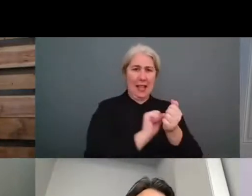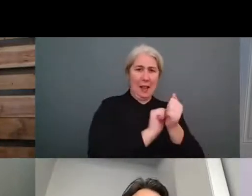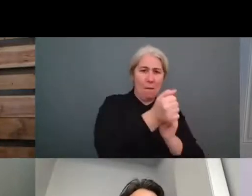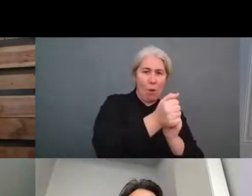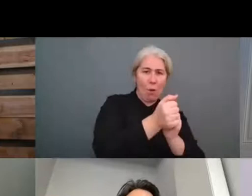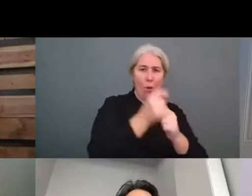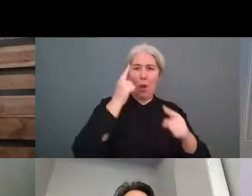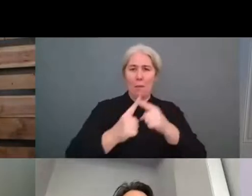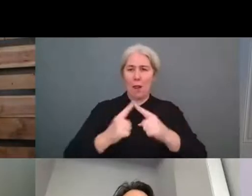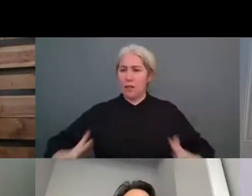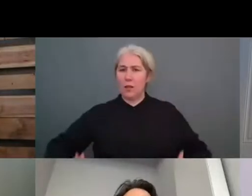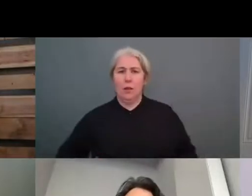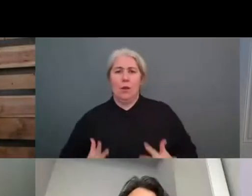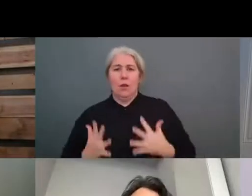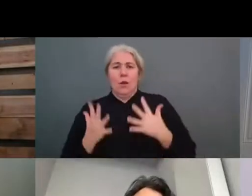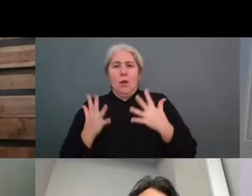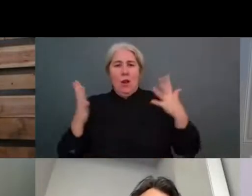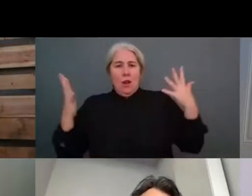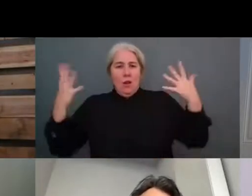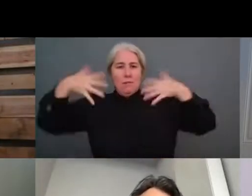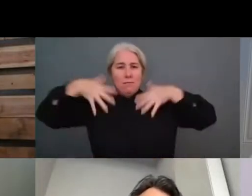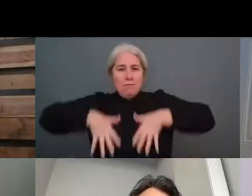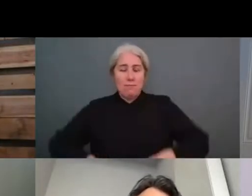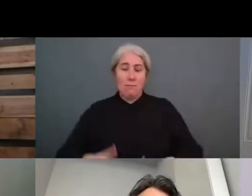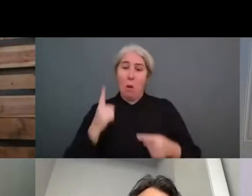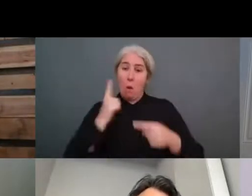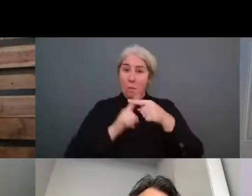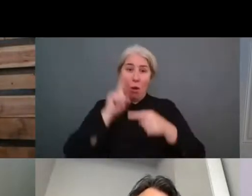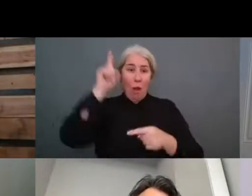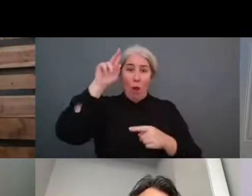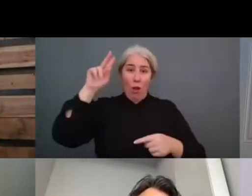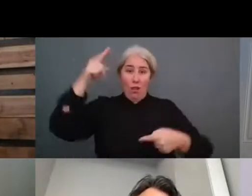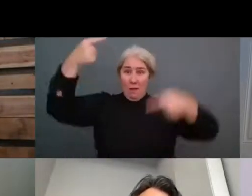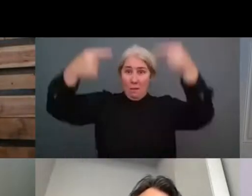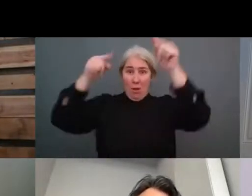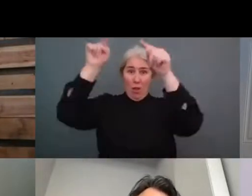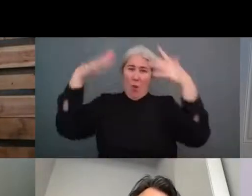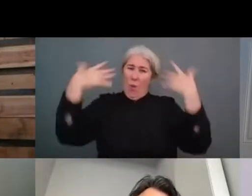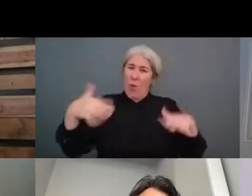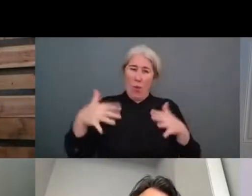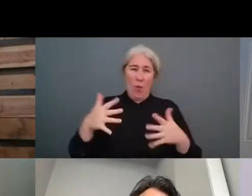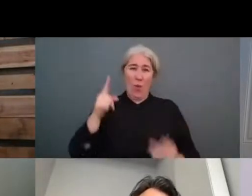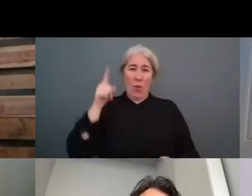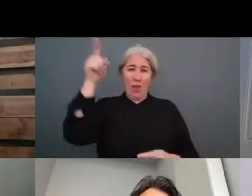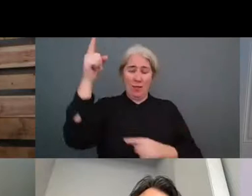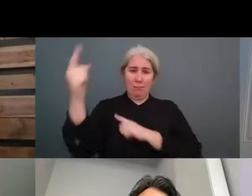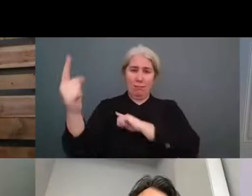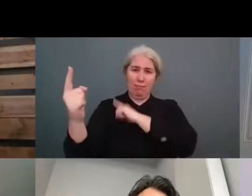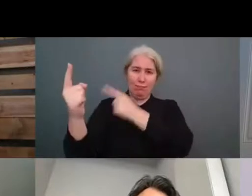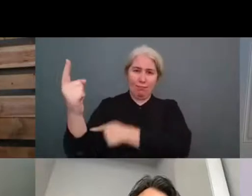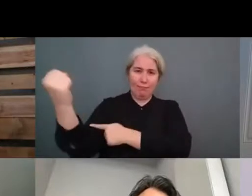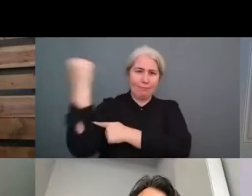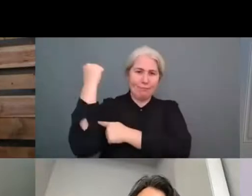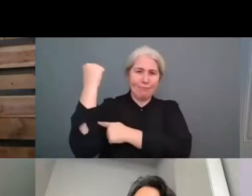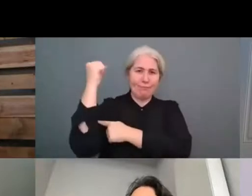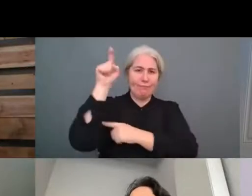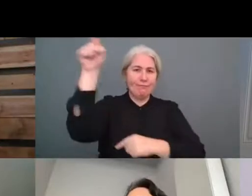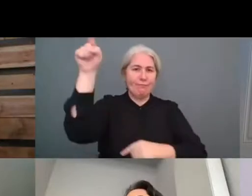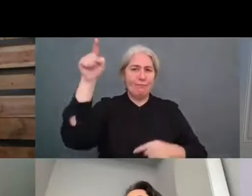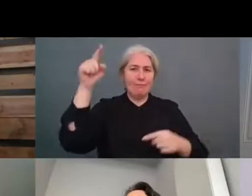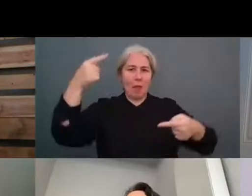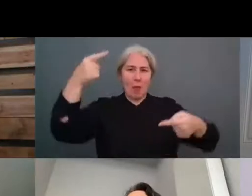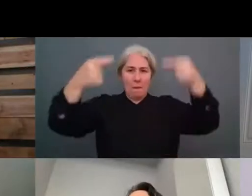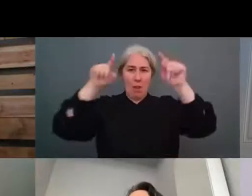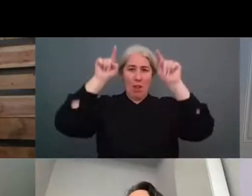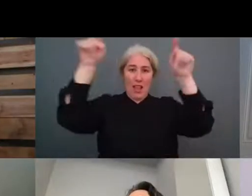political level which is critical because these the decision makers are really the ones that define you know the a lot